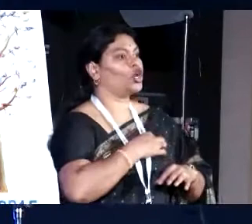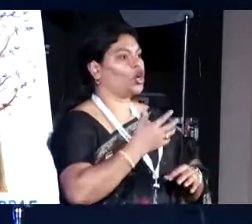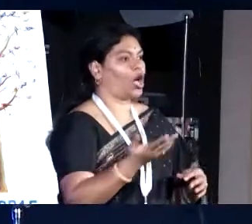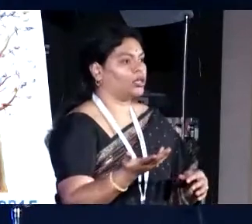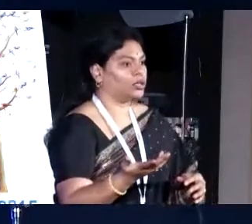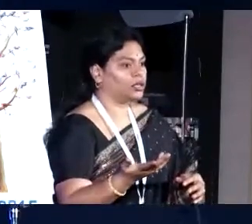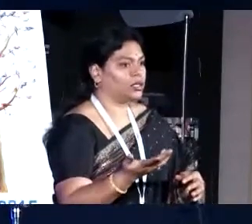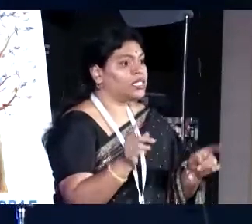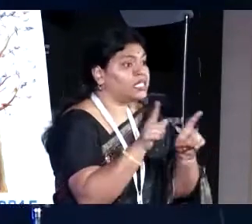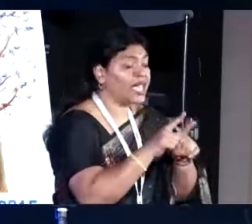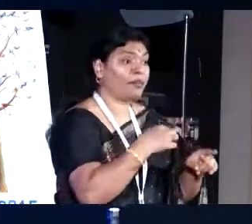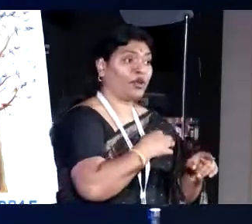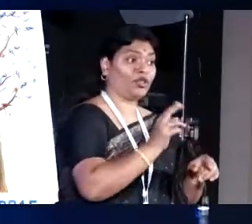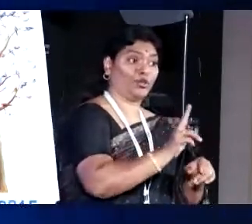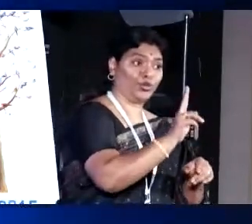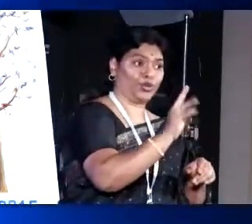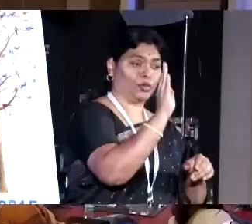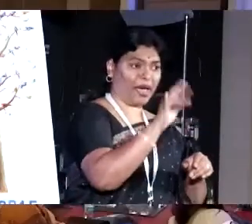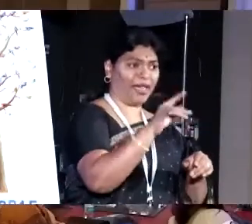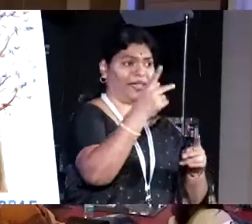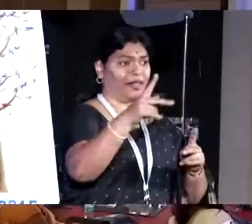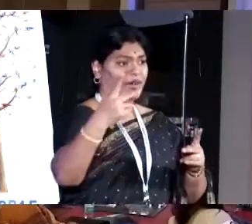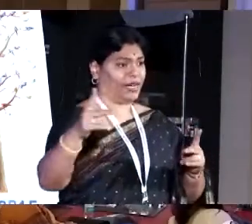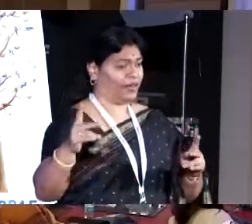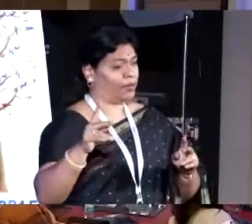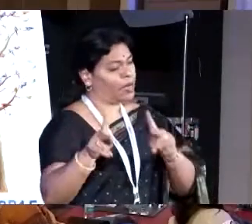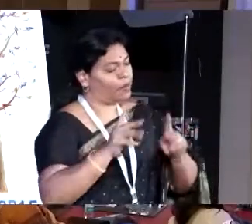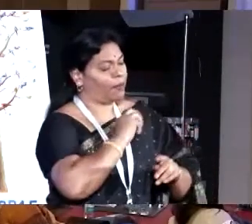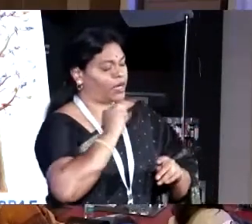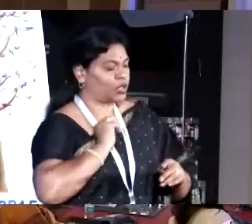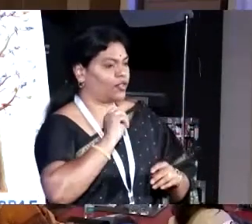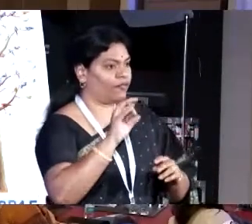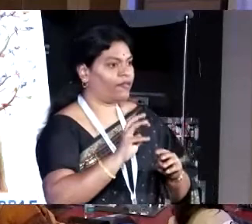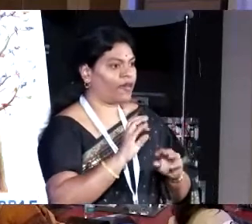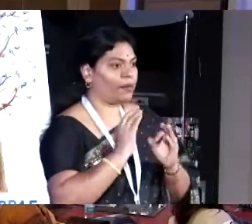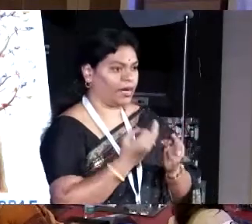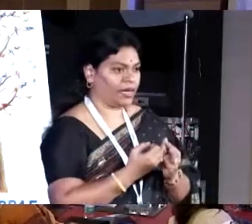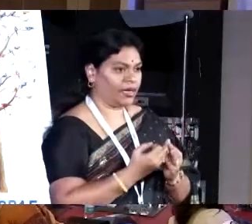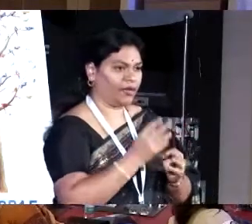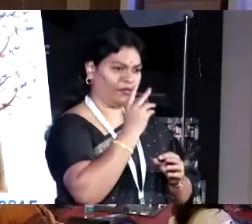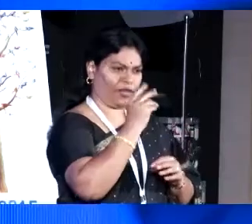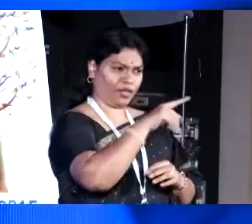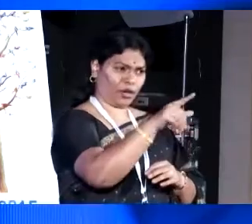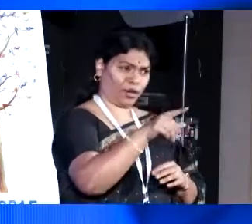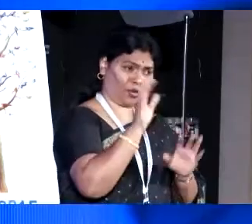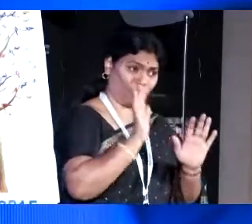Millions is a very small number, you know, when we start talking about these issues. We must only and only talk about billions.